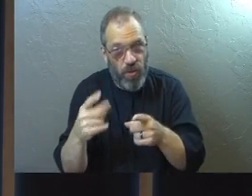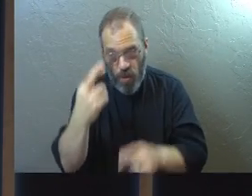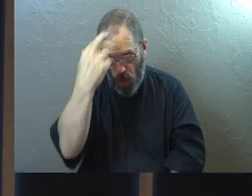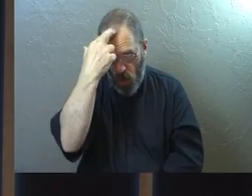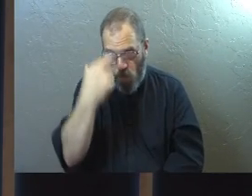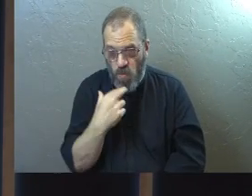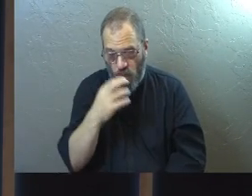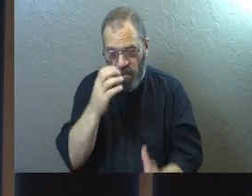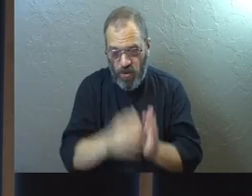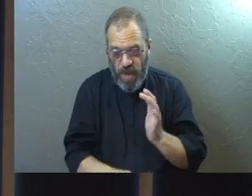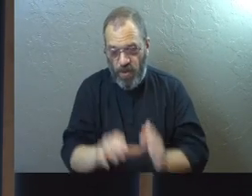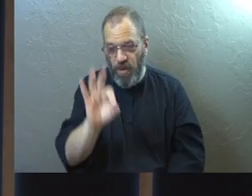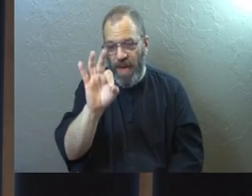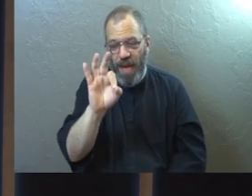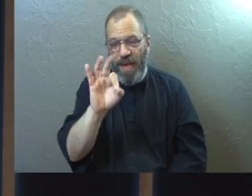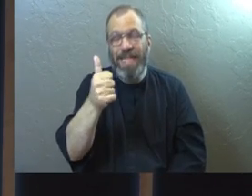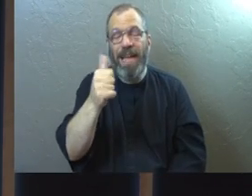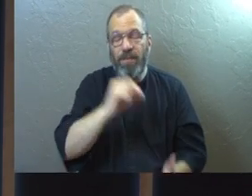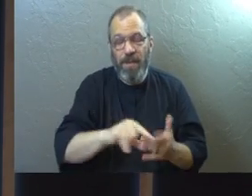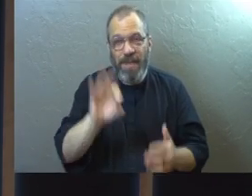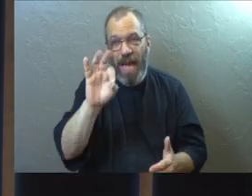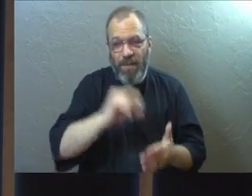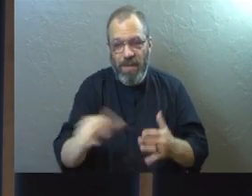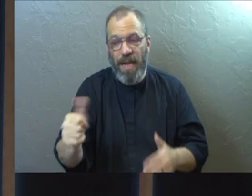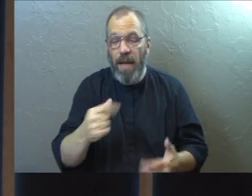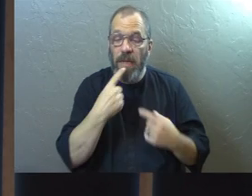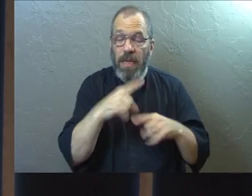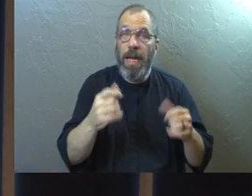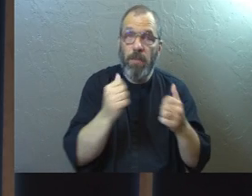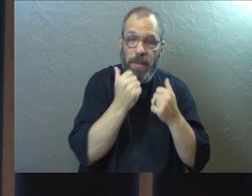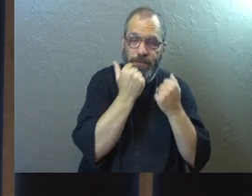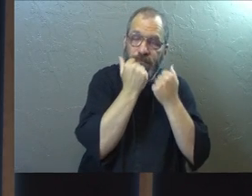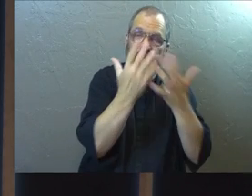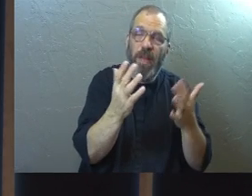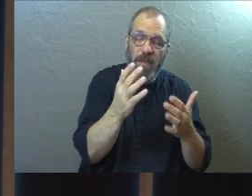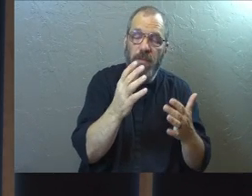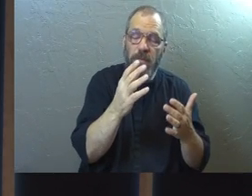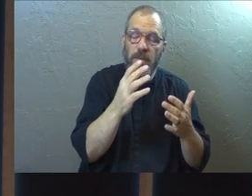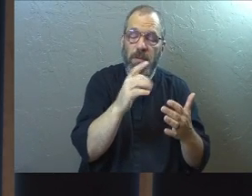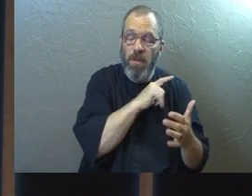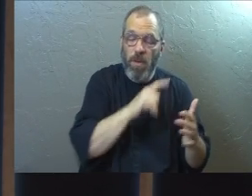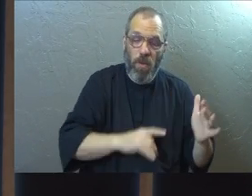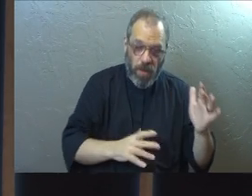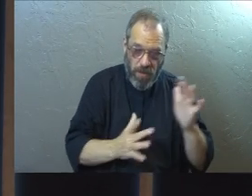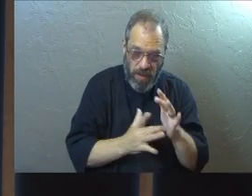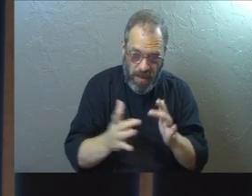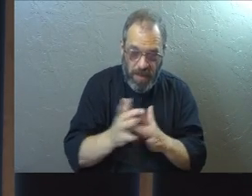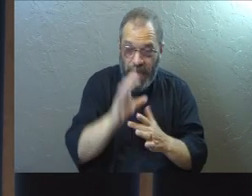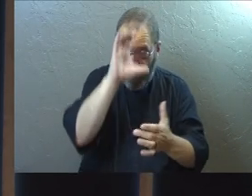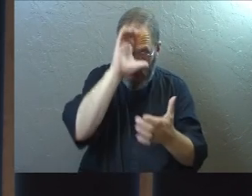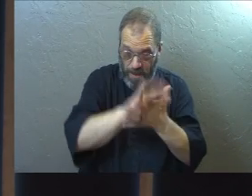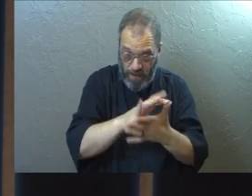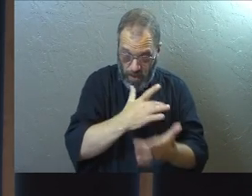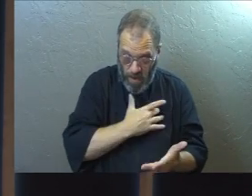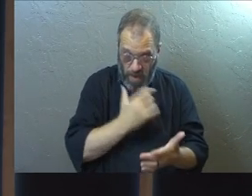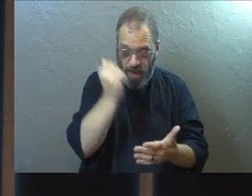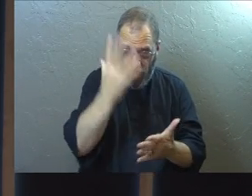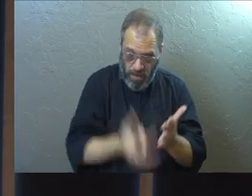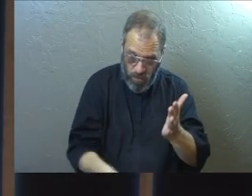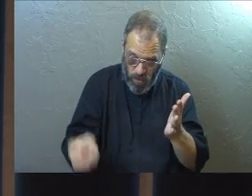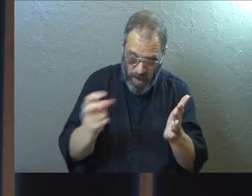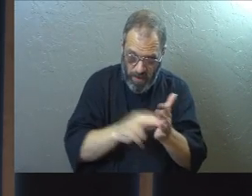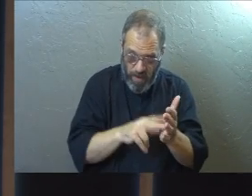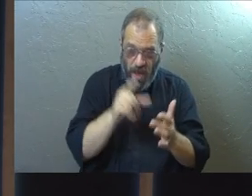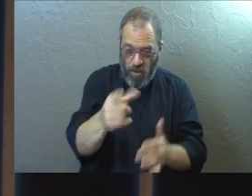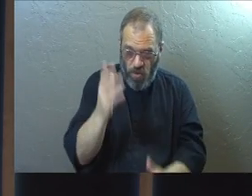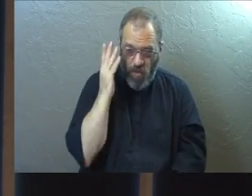Romans 10, 9 and 10 says that if you declare with your mouth that Jesus is Lord and if you believe in your heart that God raised him from